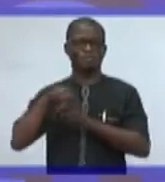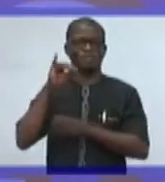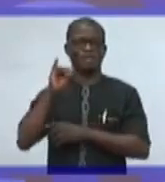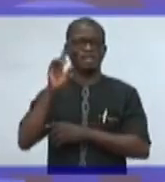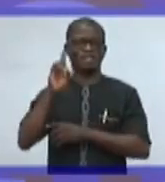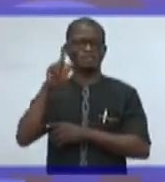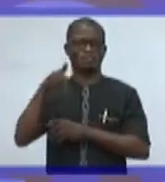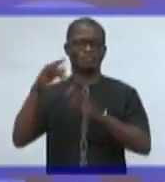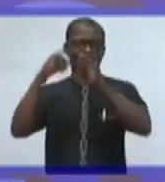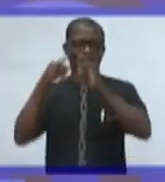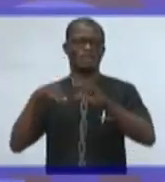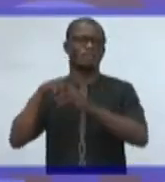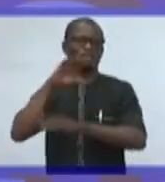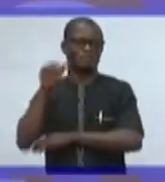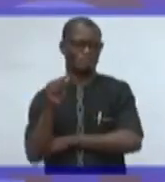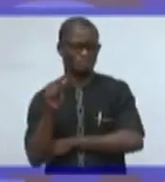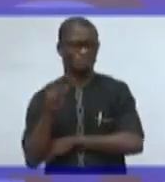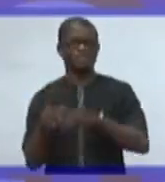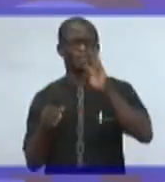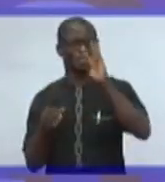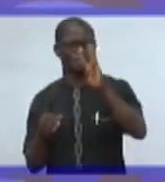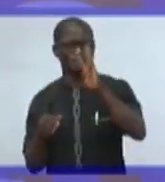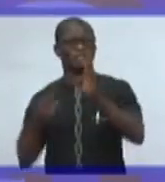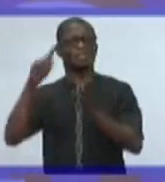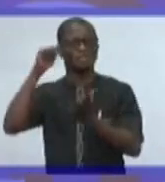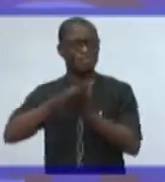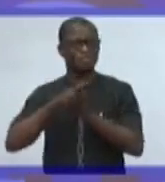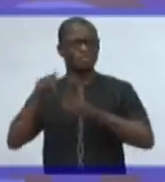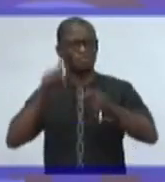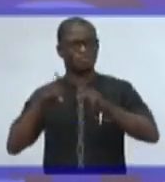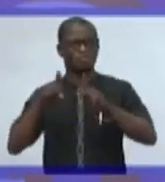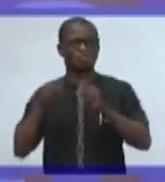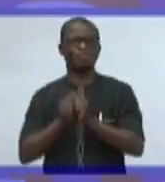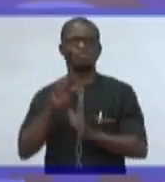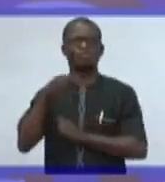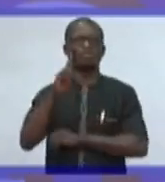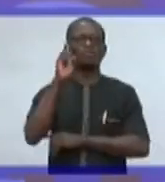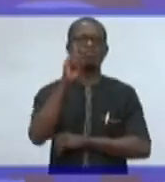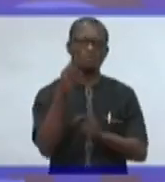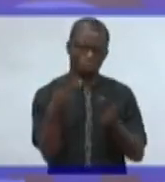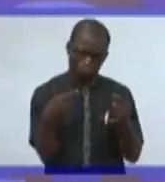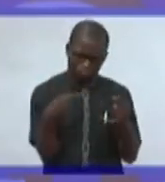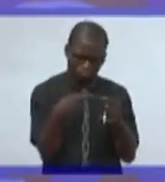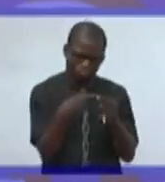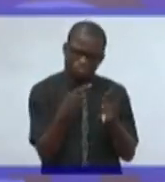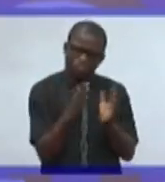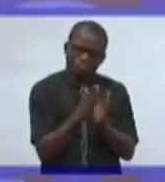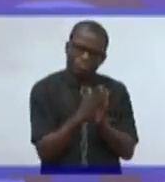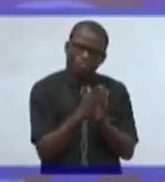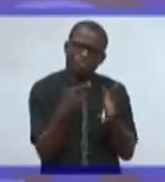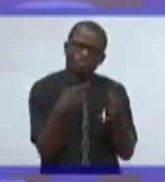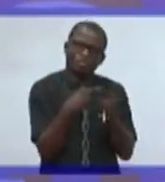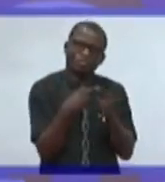Abuja, 6,000 people, they have only one room clinic, only one room.